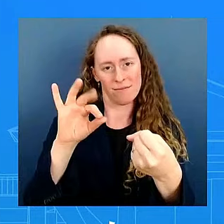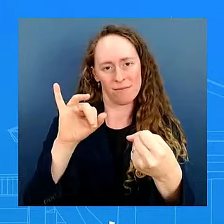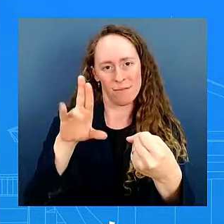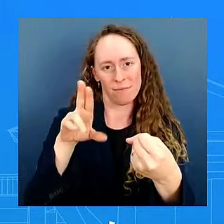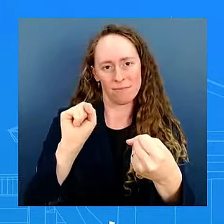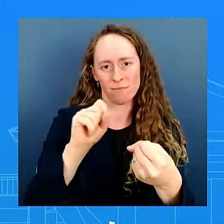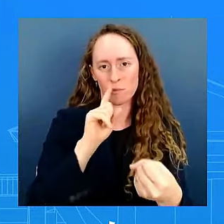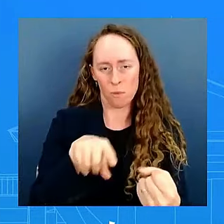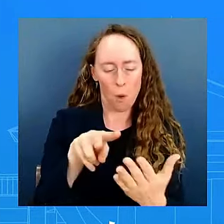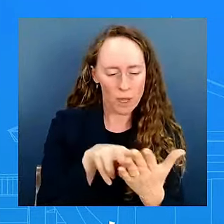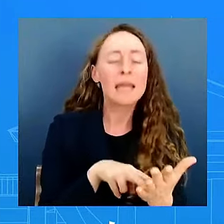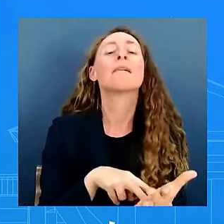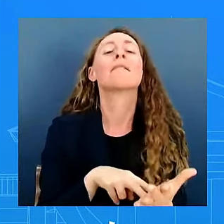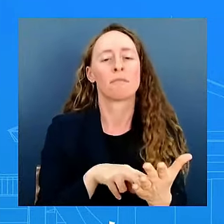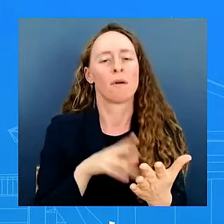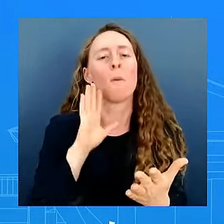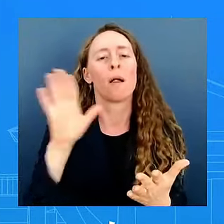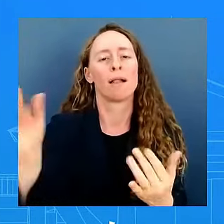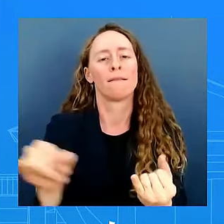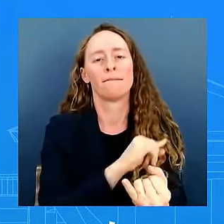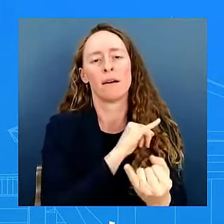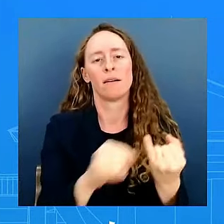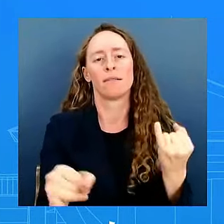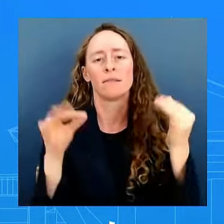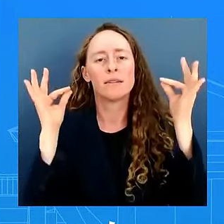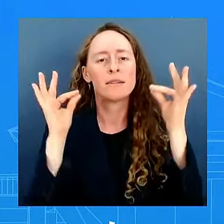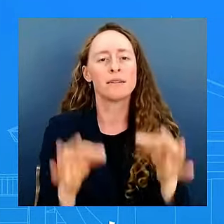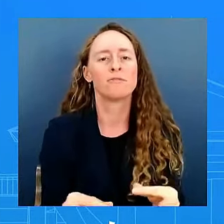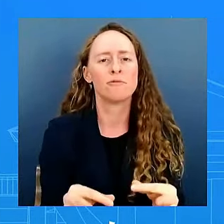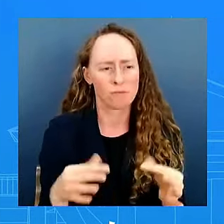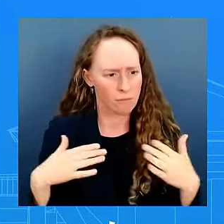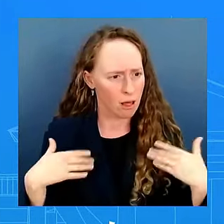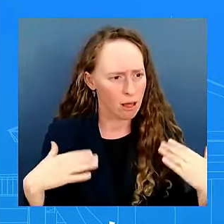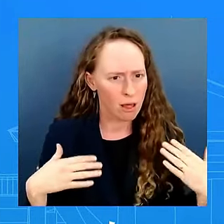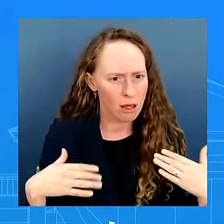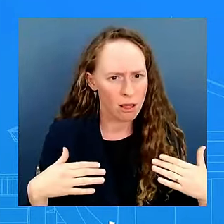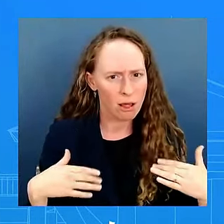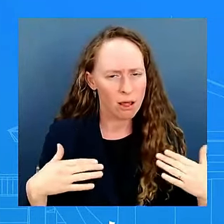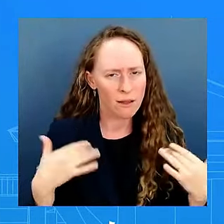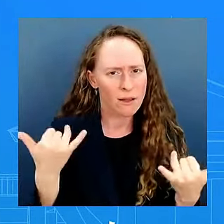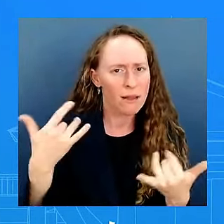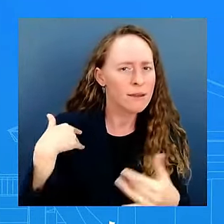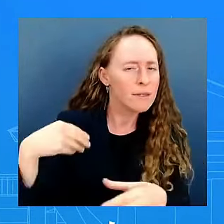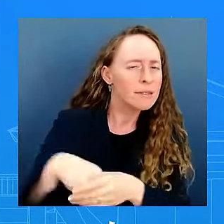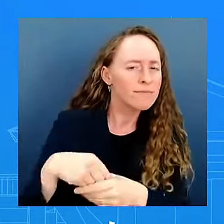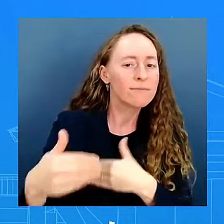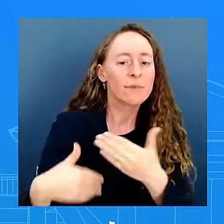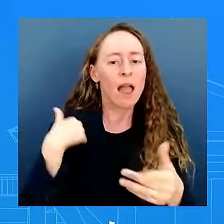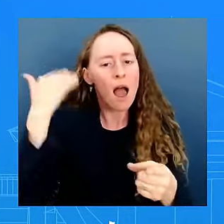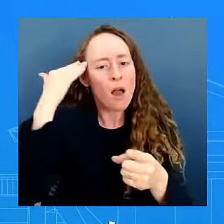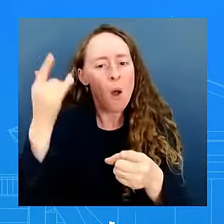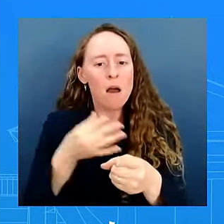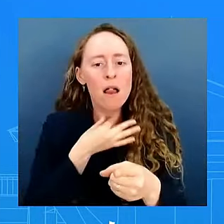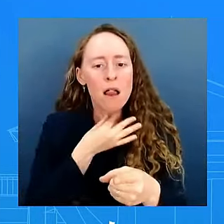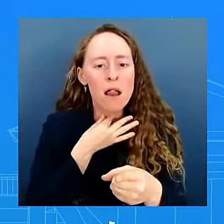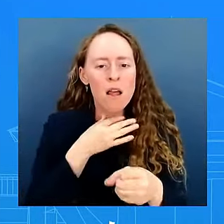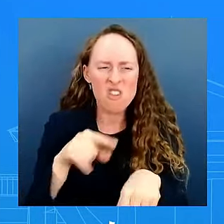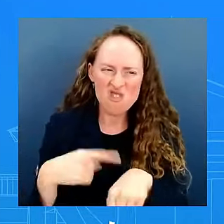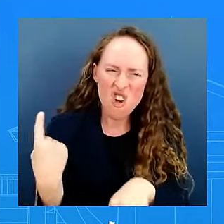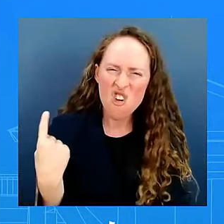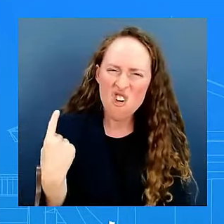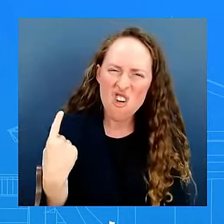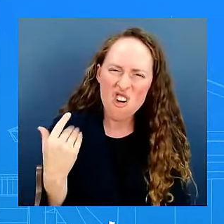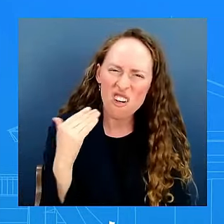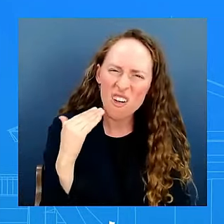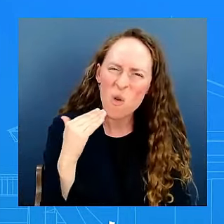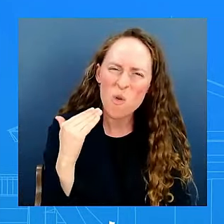that hasn't happened there's a process they're going through their process i know that it has been some time but they're independent they're going to go as slow as as